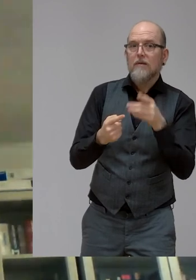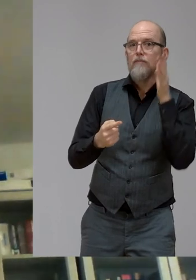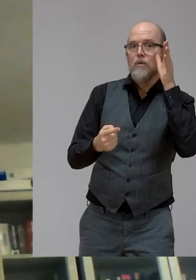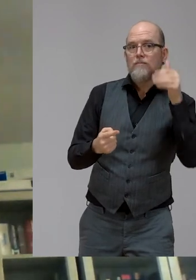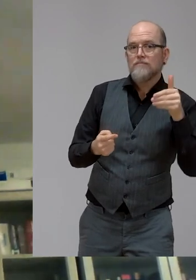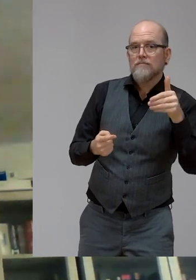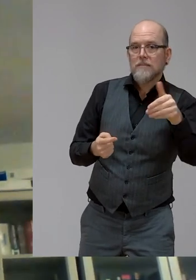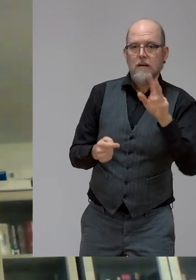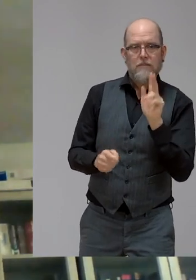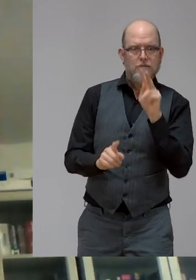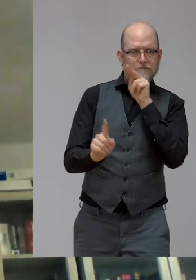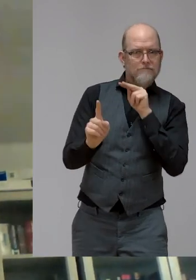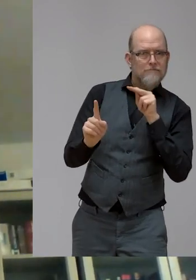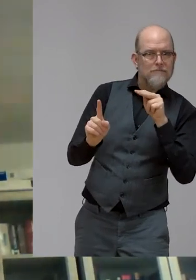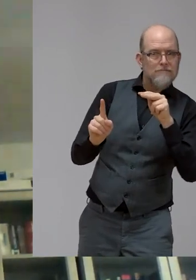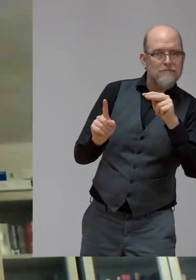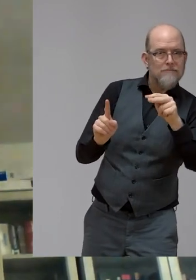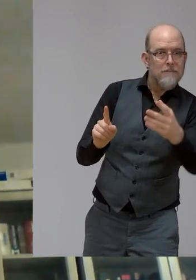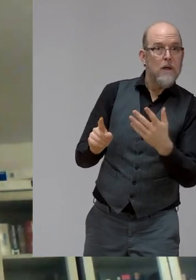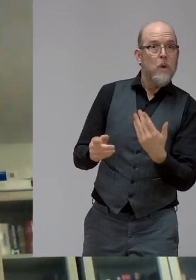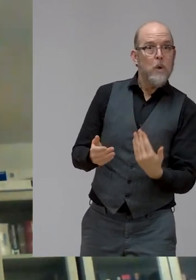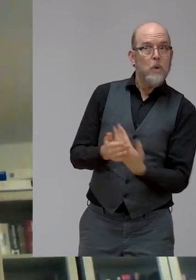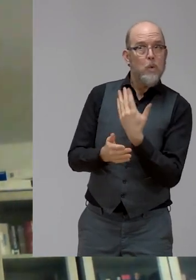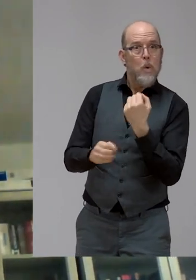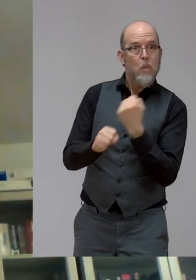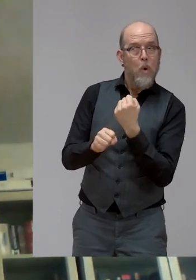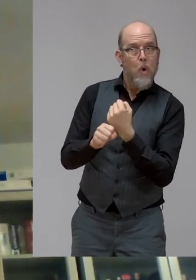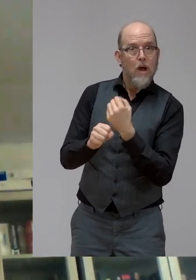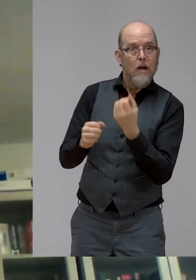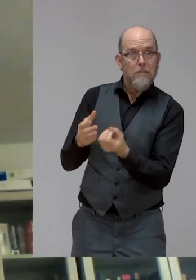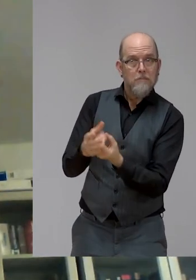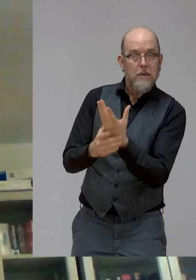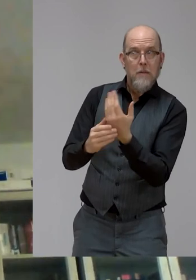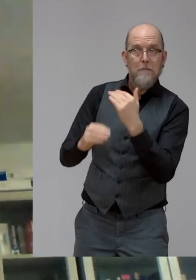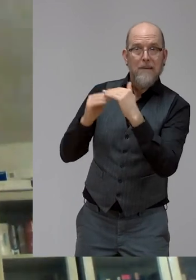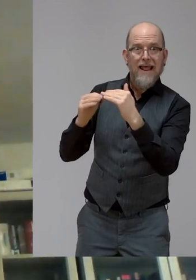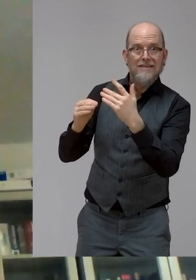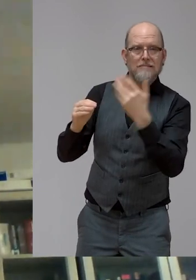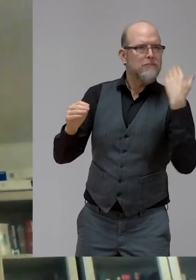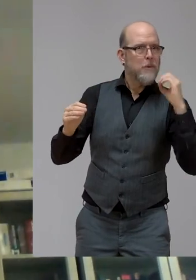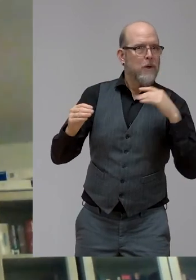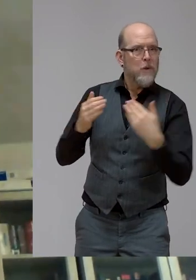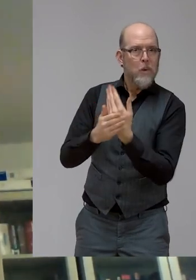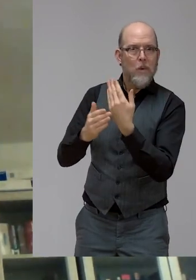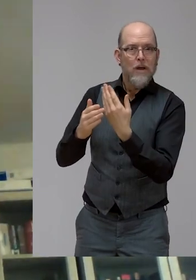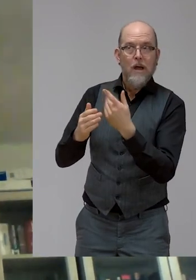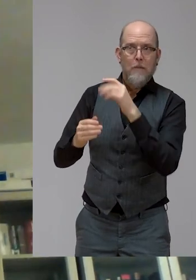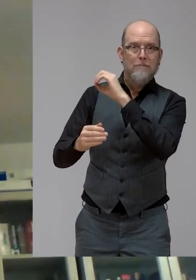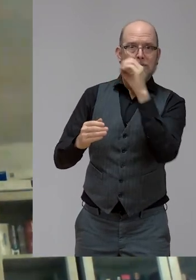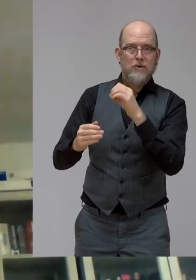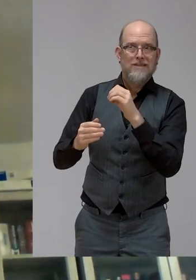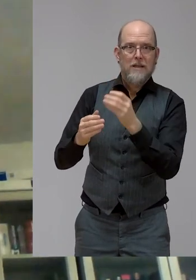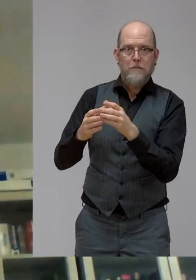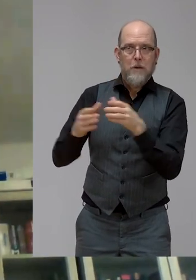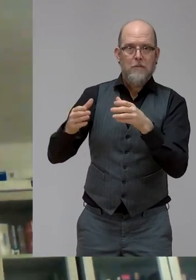percentage of these new jobs go to persons with disabilities. And that, of course, means a significant investment